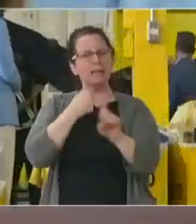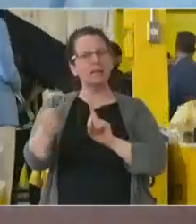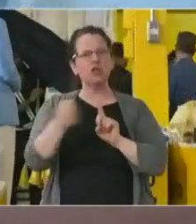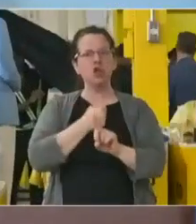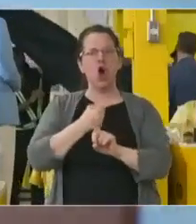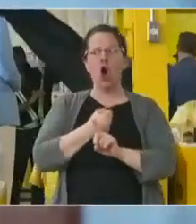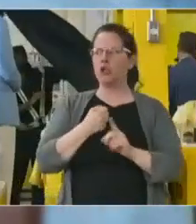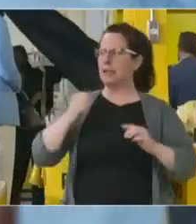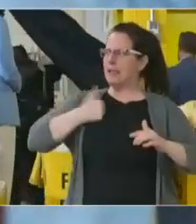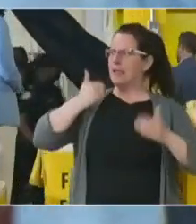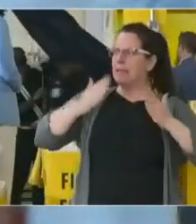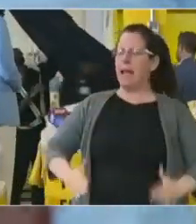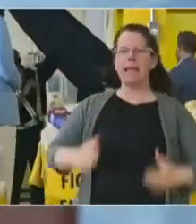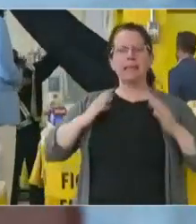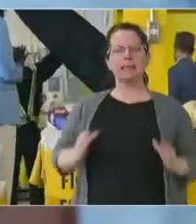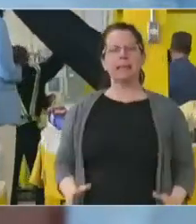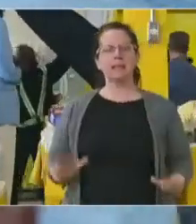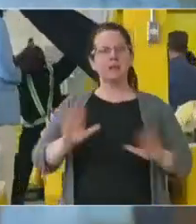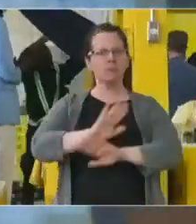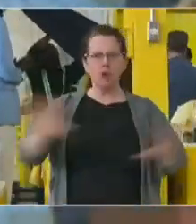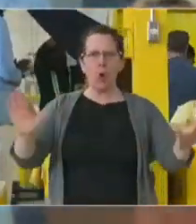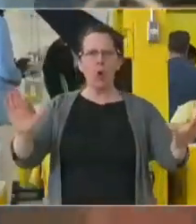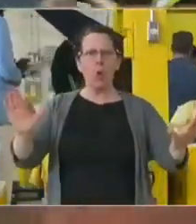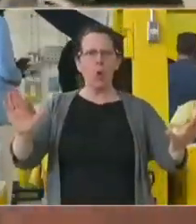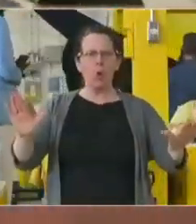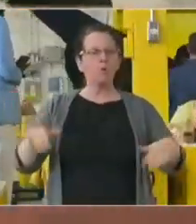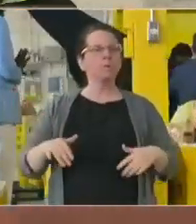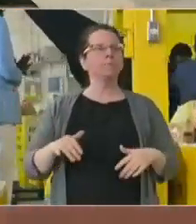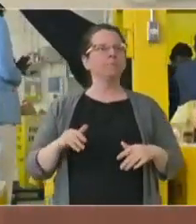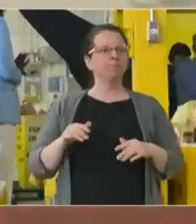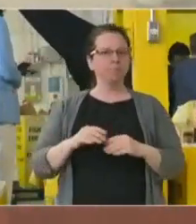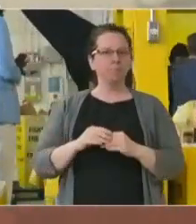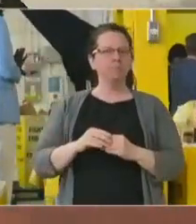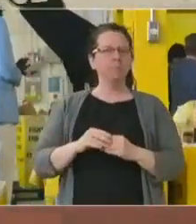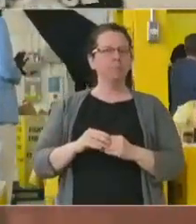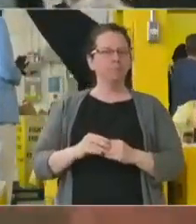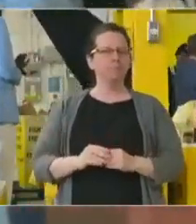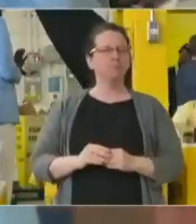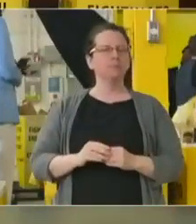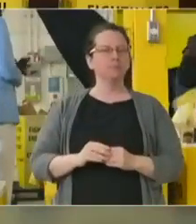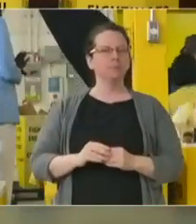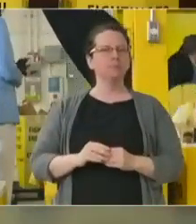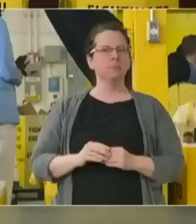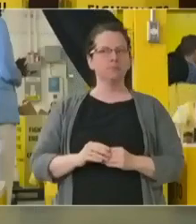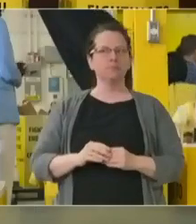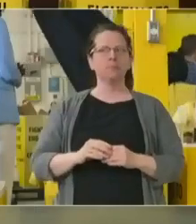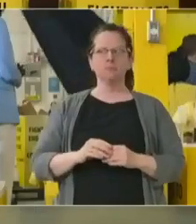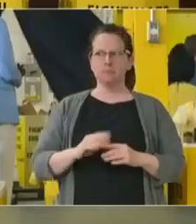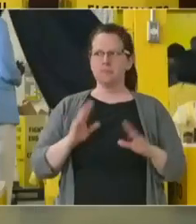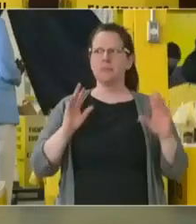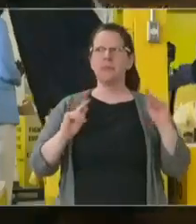the Canadian sentenced! To bear the law.—is I will go with him.